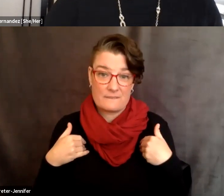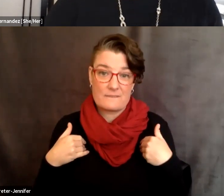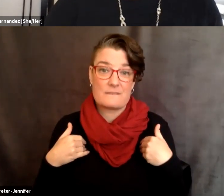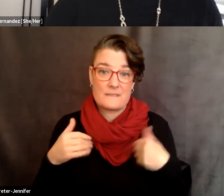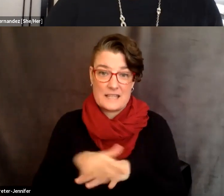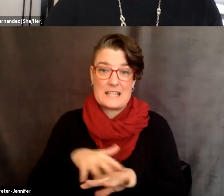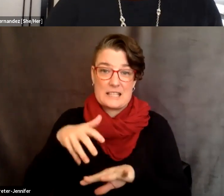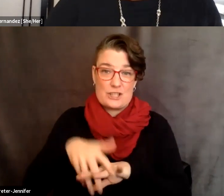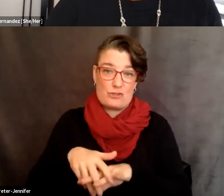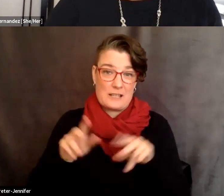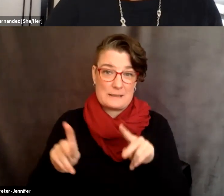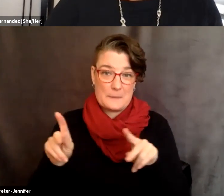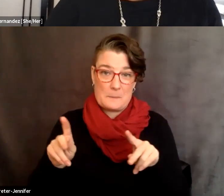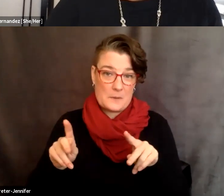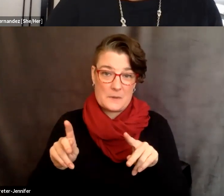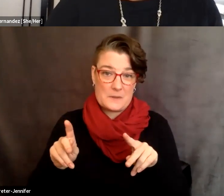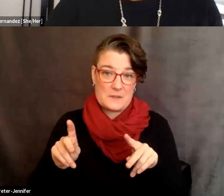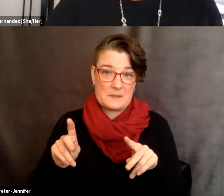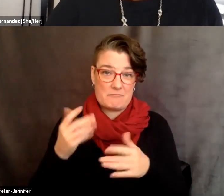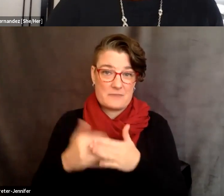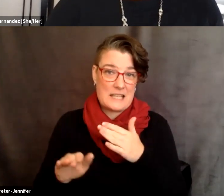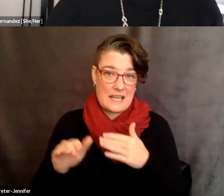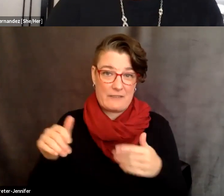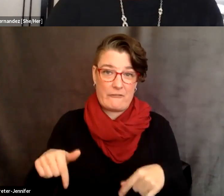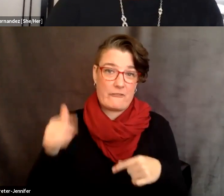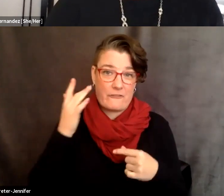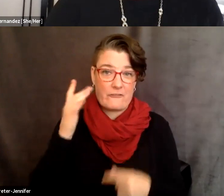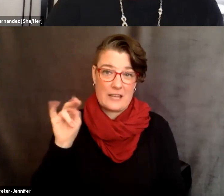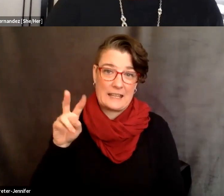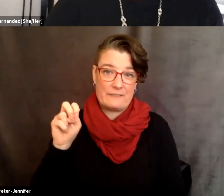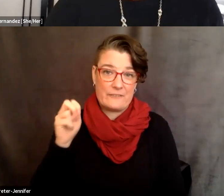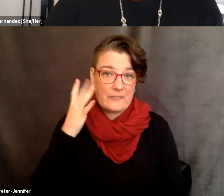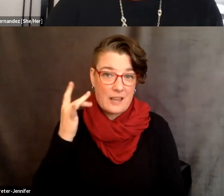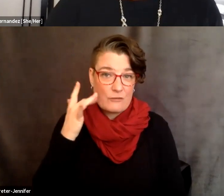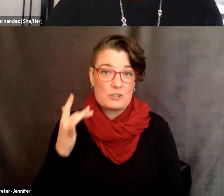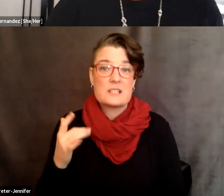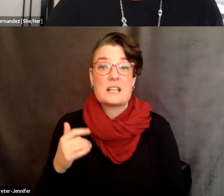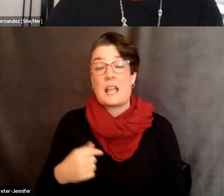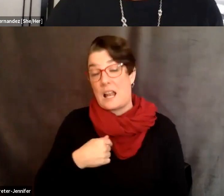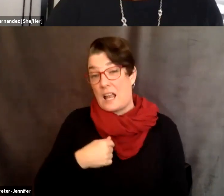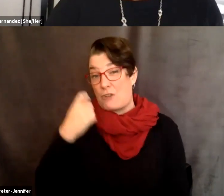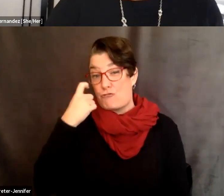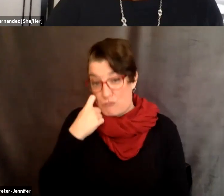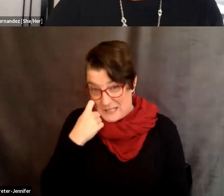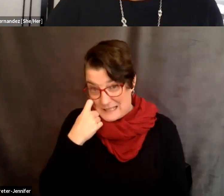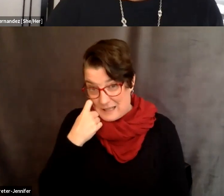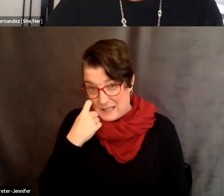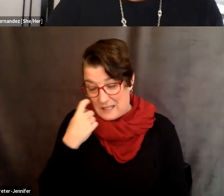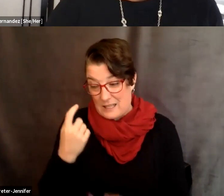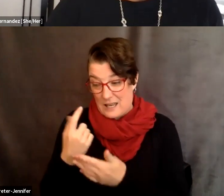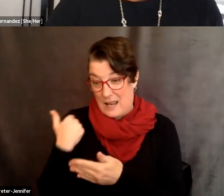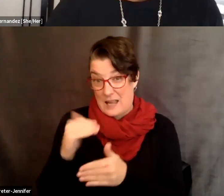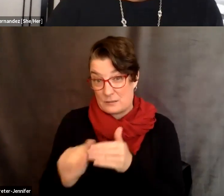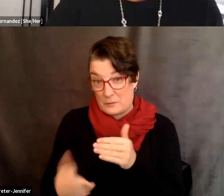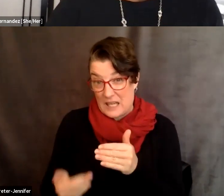indigenous people of native Californians. Um, and I recently just, uh, this past weekend